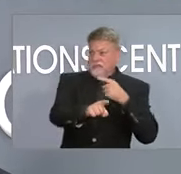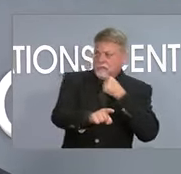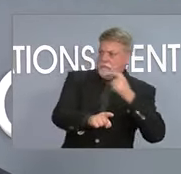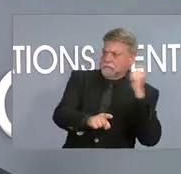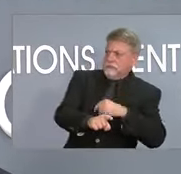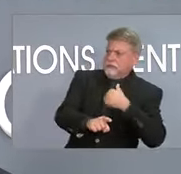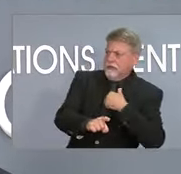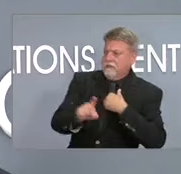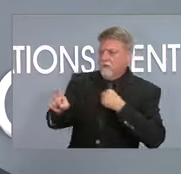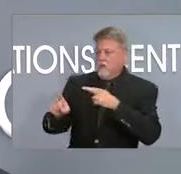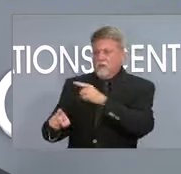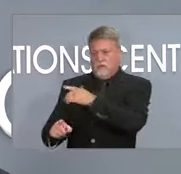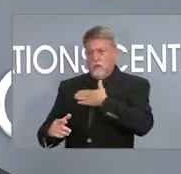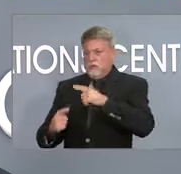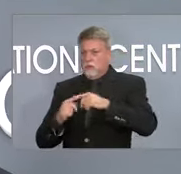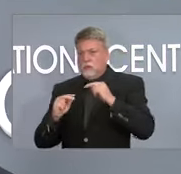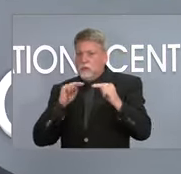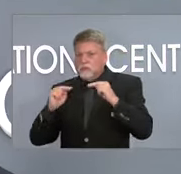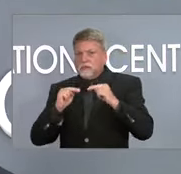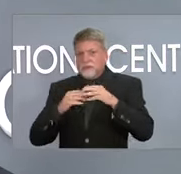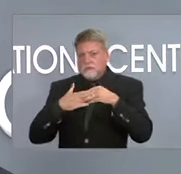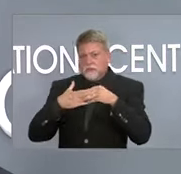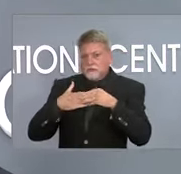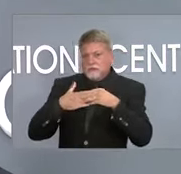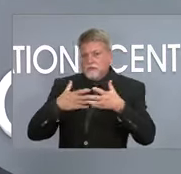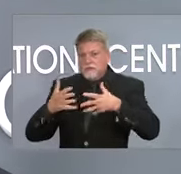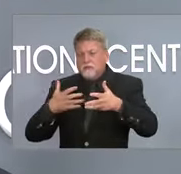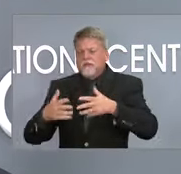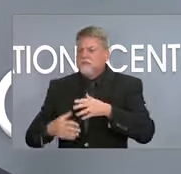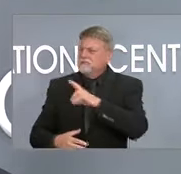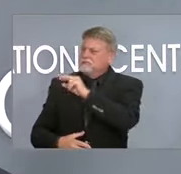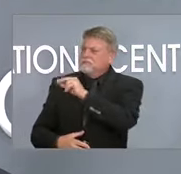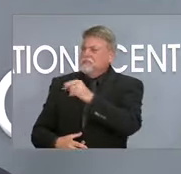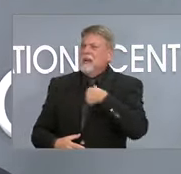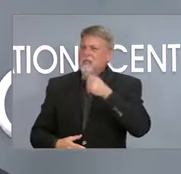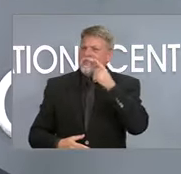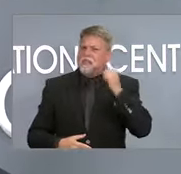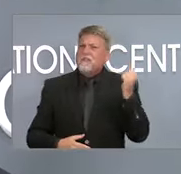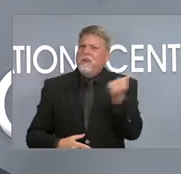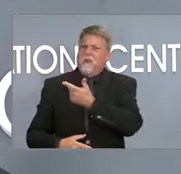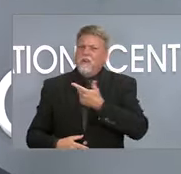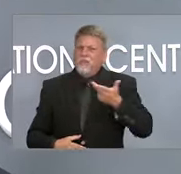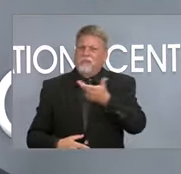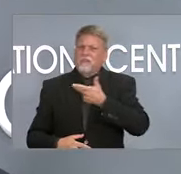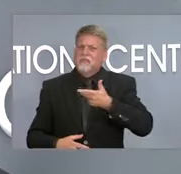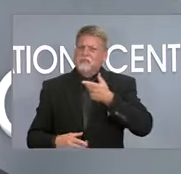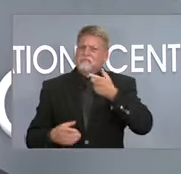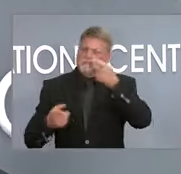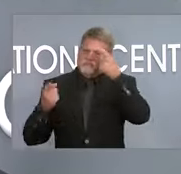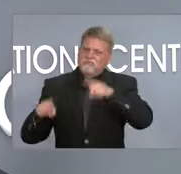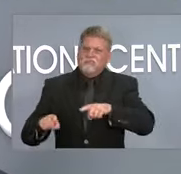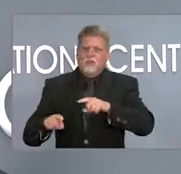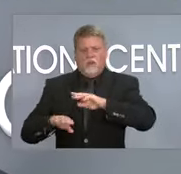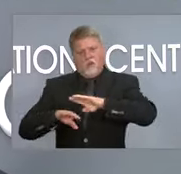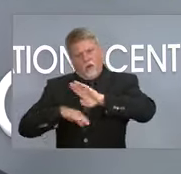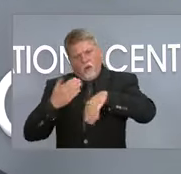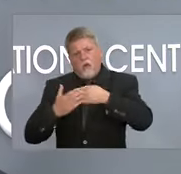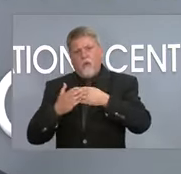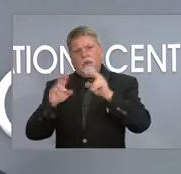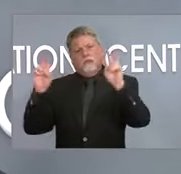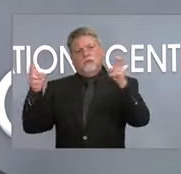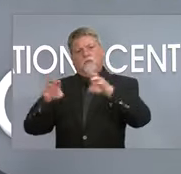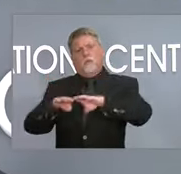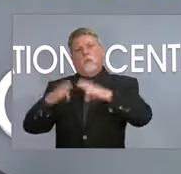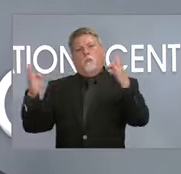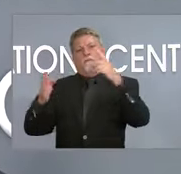keep negotiating until there's some sort of consensus? I think all three of us have maintained that all issues are on the table. And I